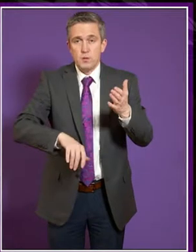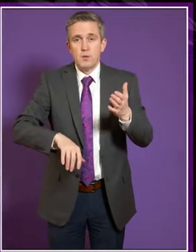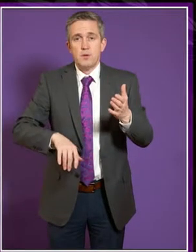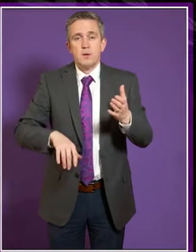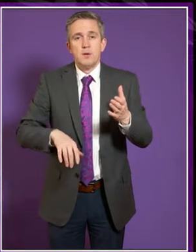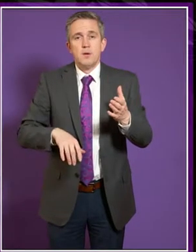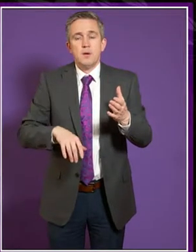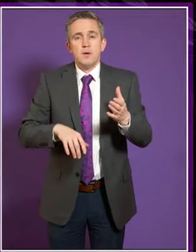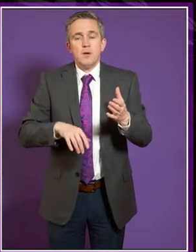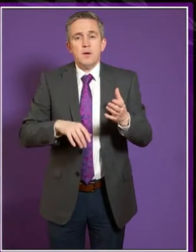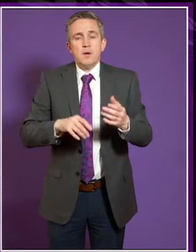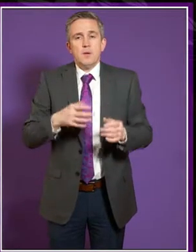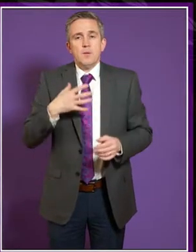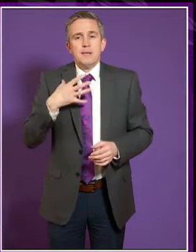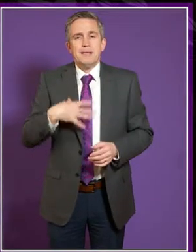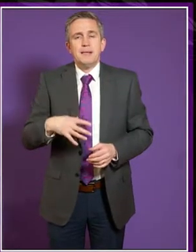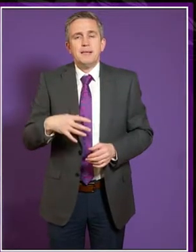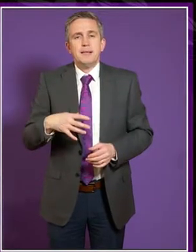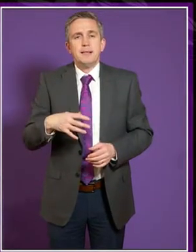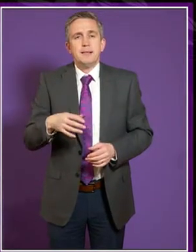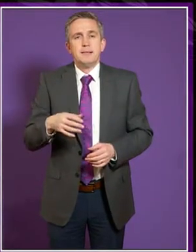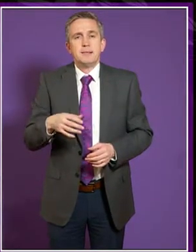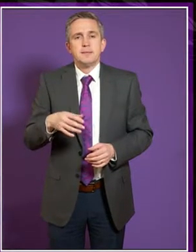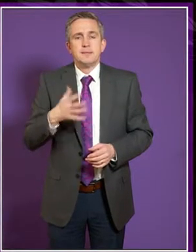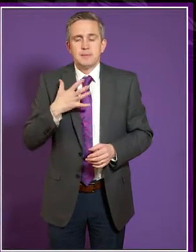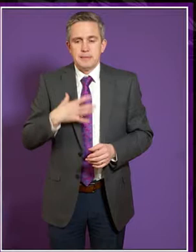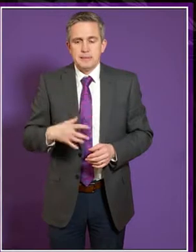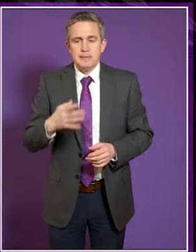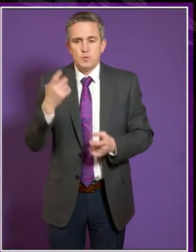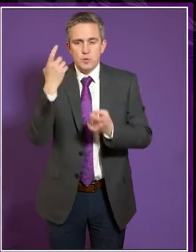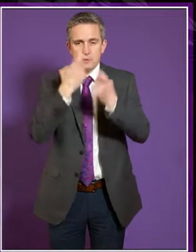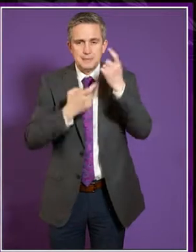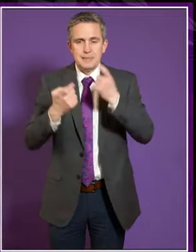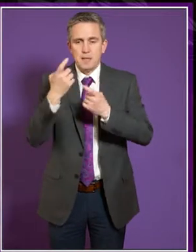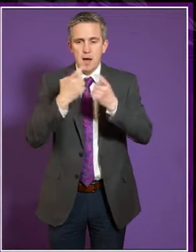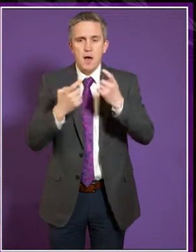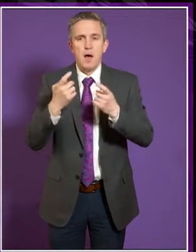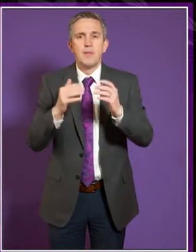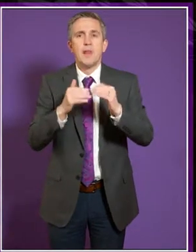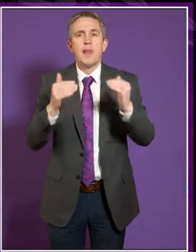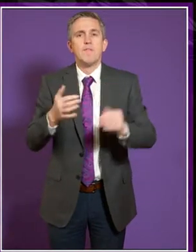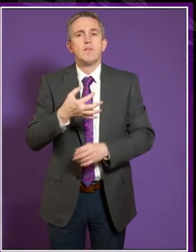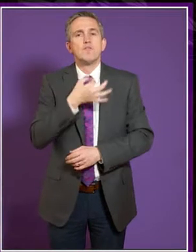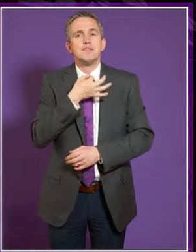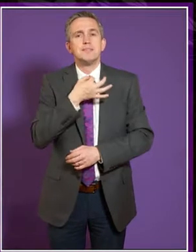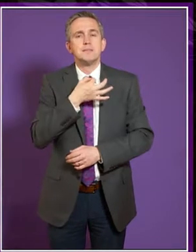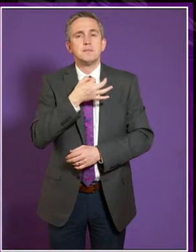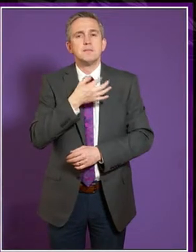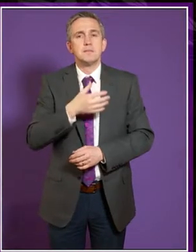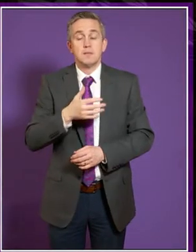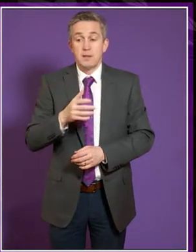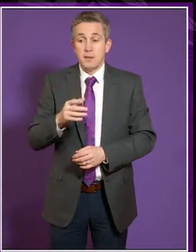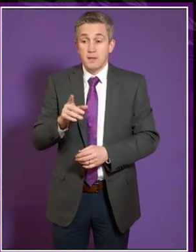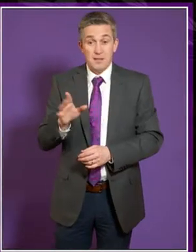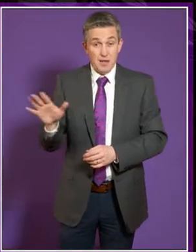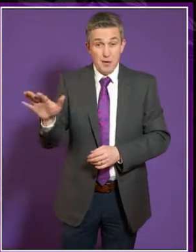I think we need to look at the issue of risk. If we expect all students,